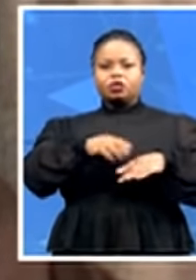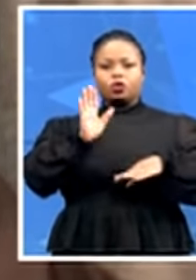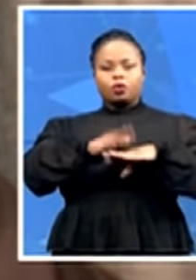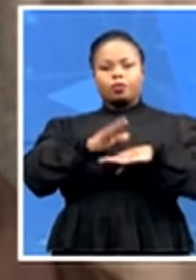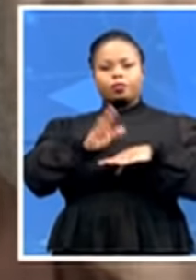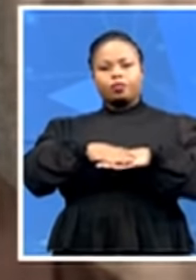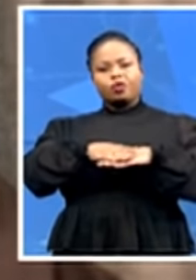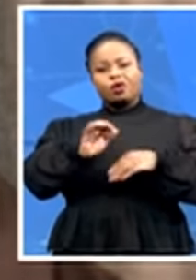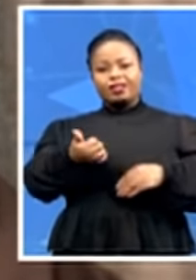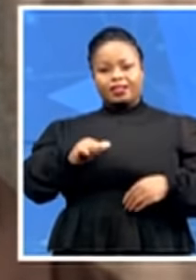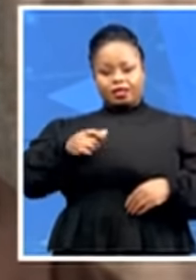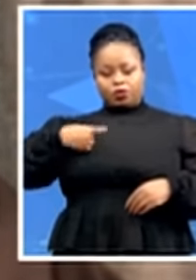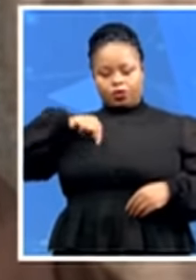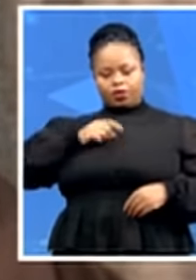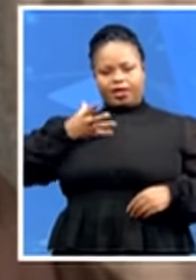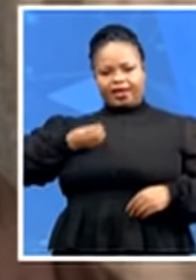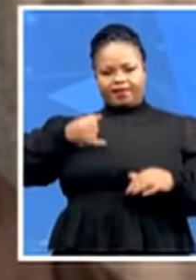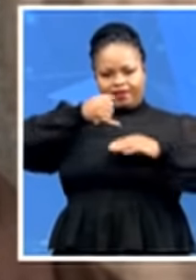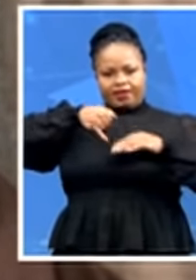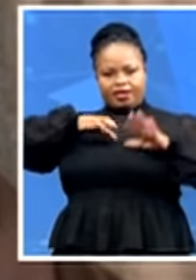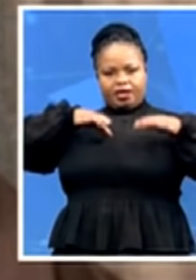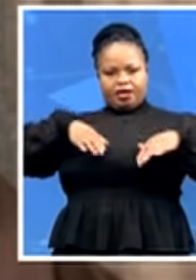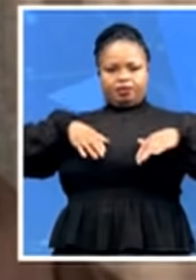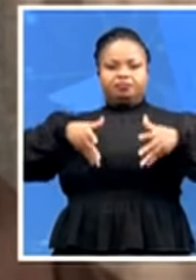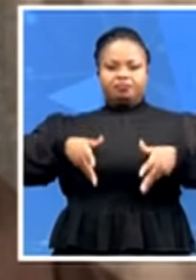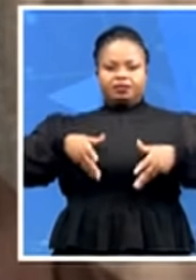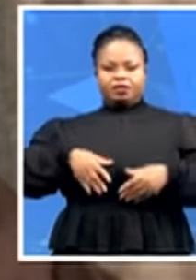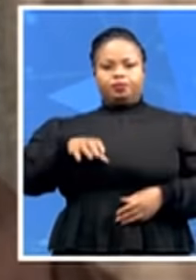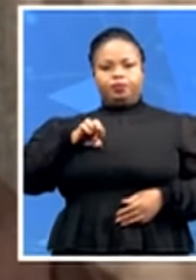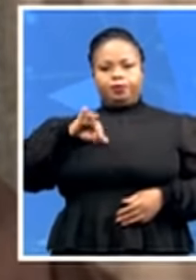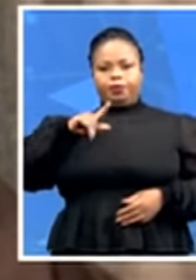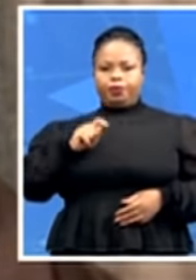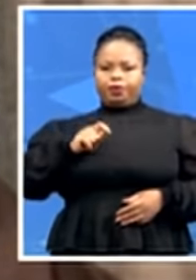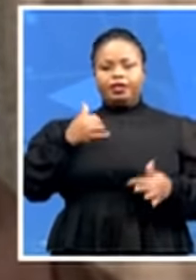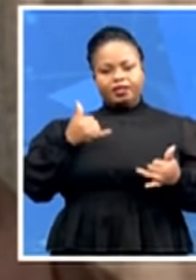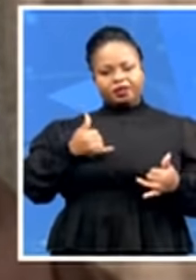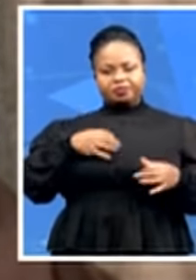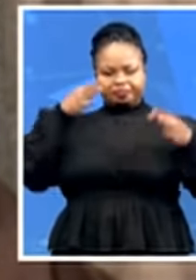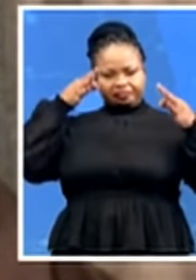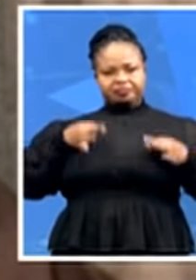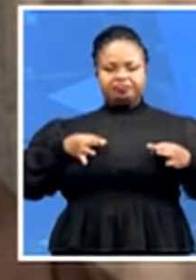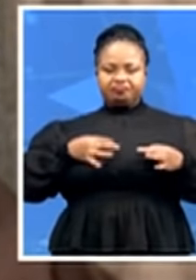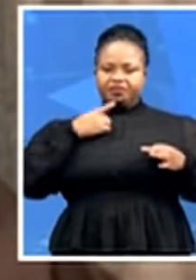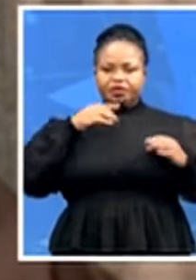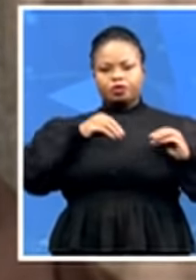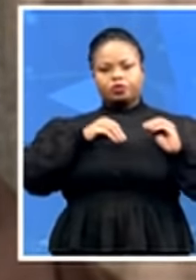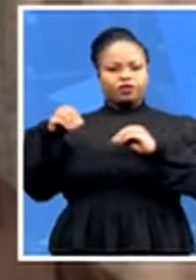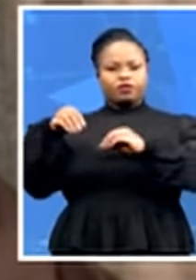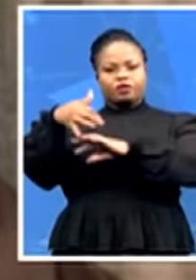our facility at Escort. Hence then a decision was taken that he must be taken for inhospitalisation.